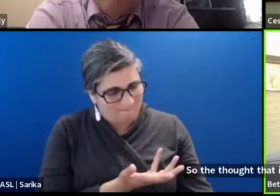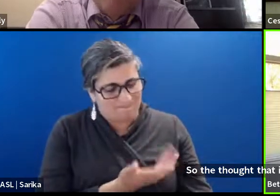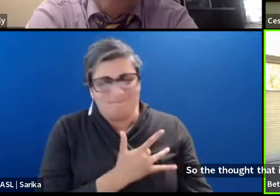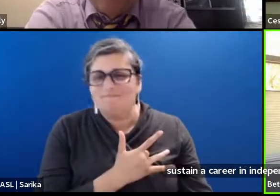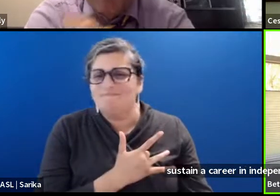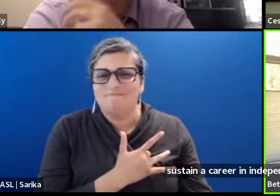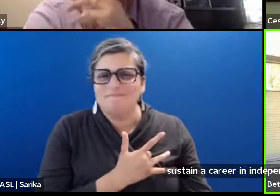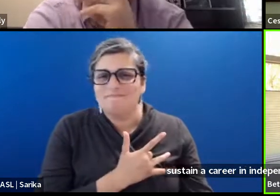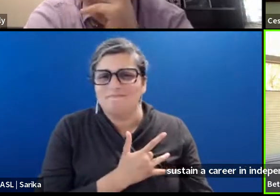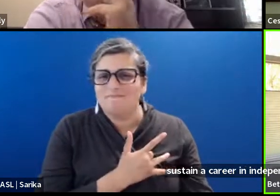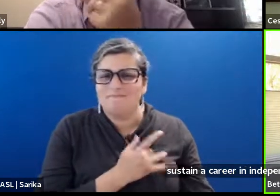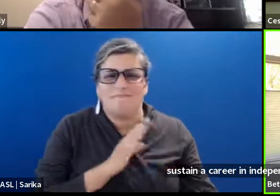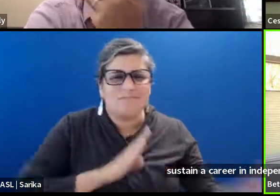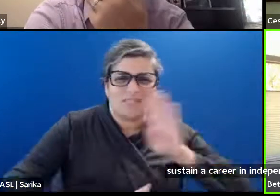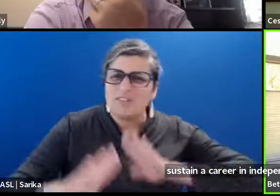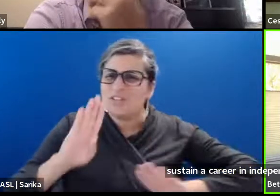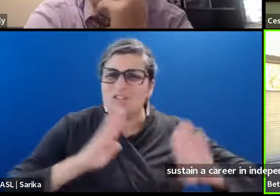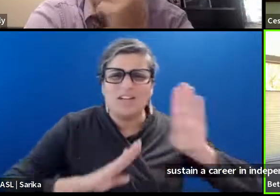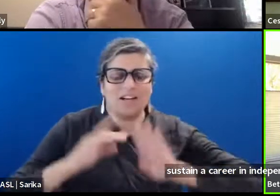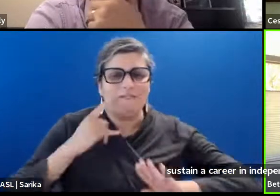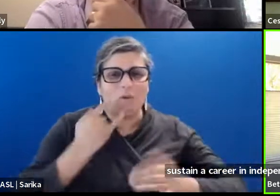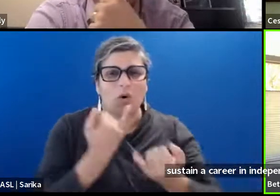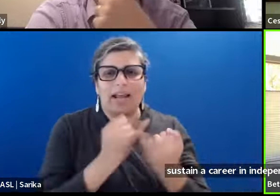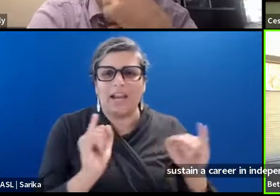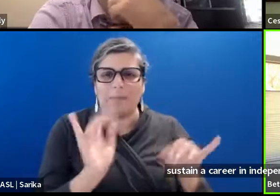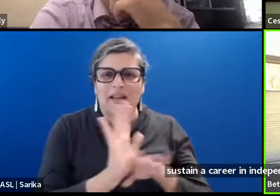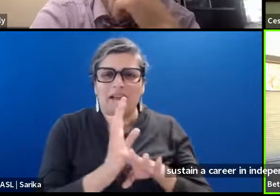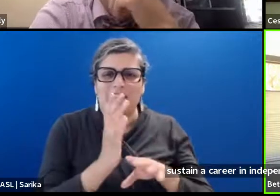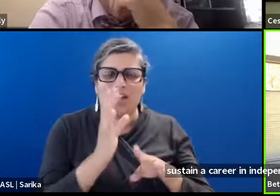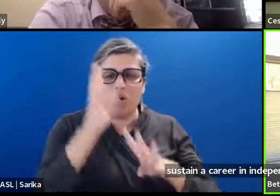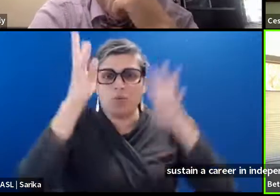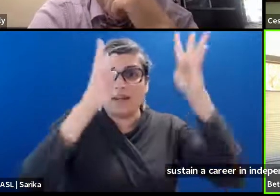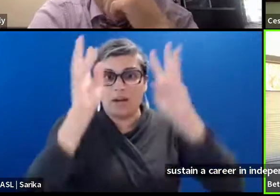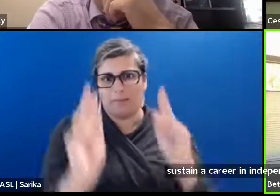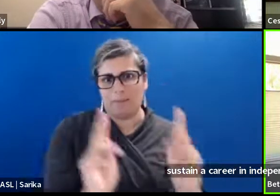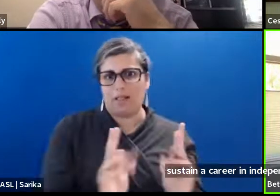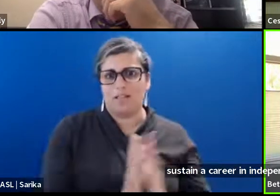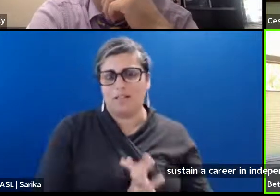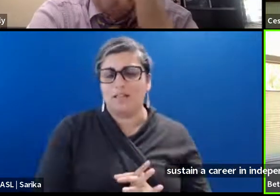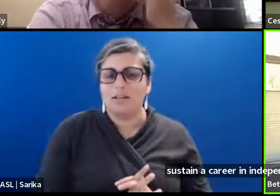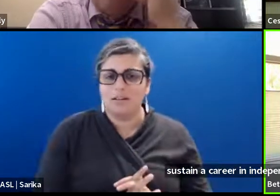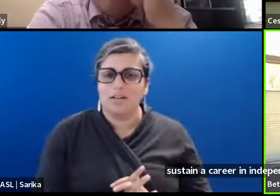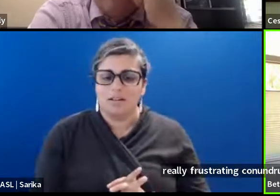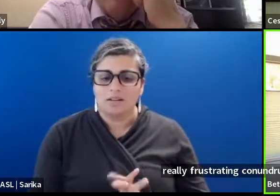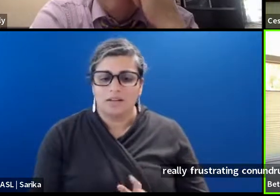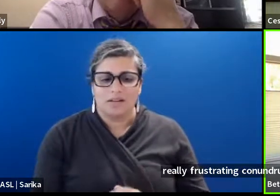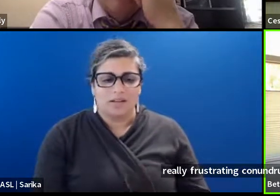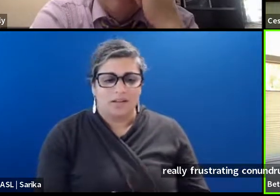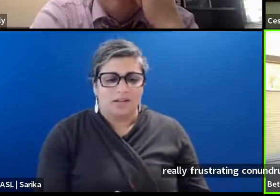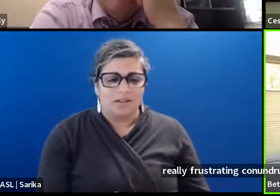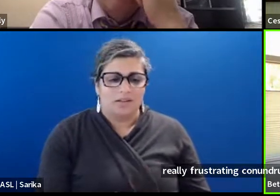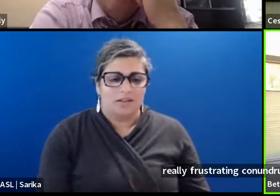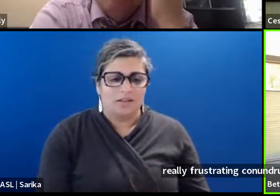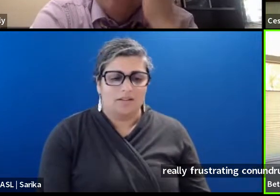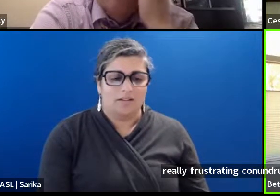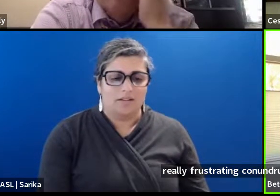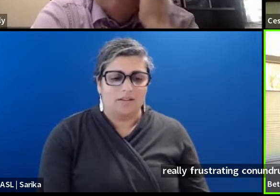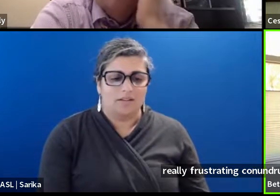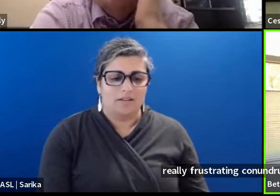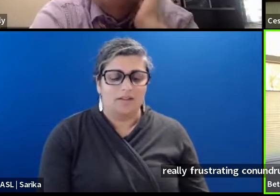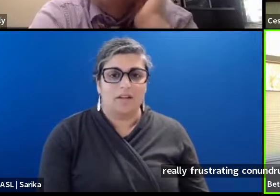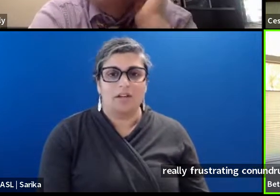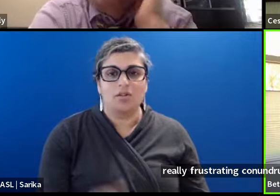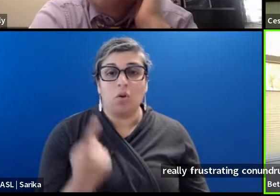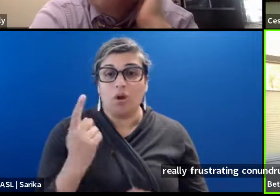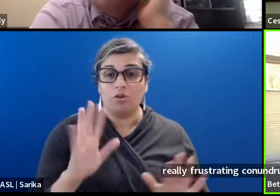frustrating conundrum for independent creatives. And one of the great things about film tax credits